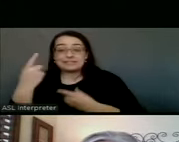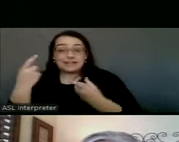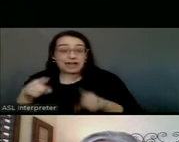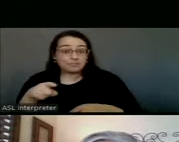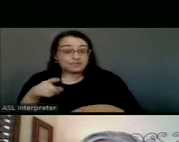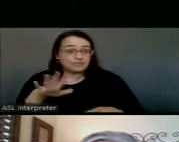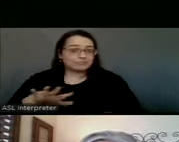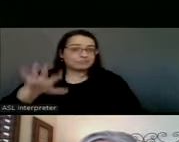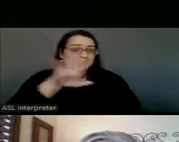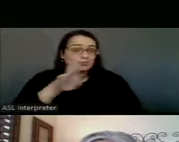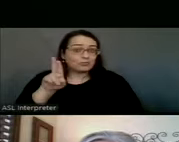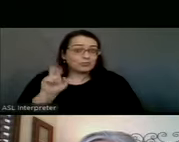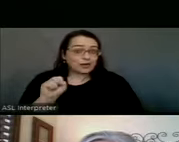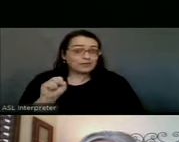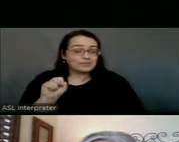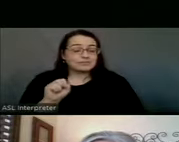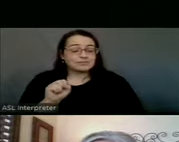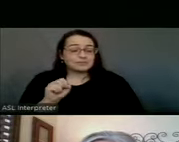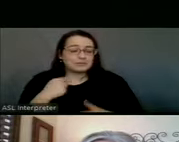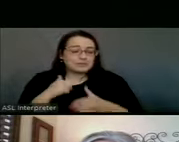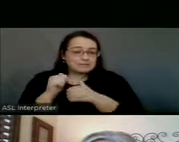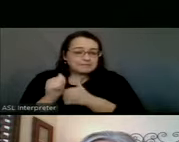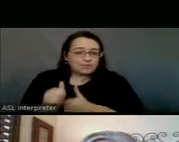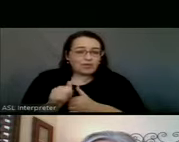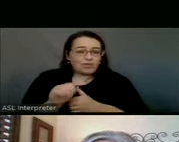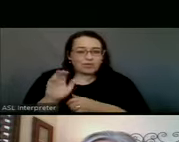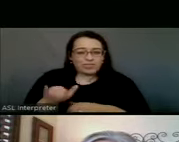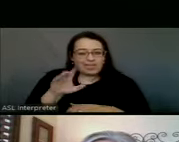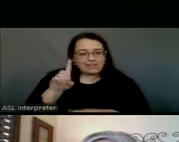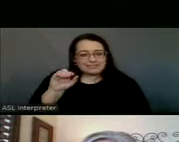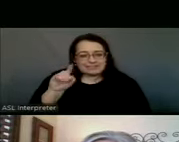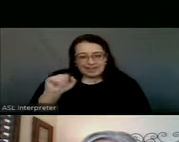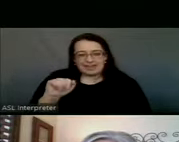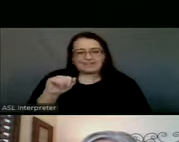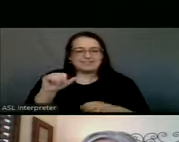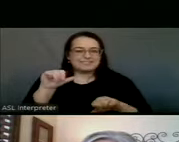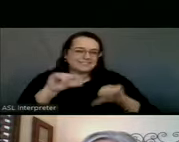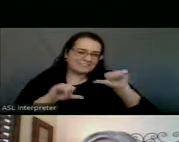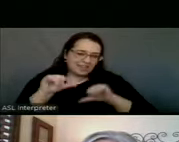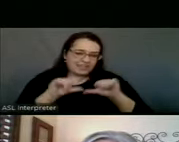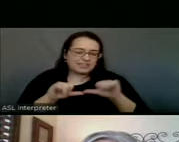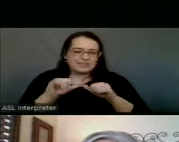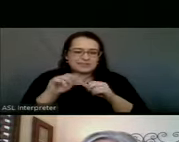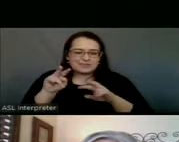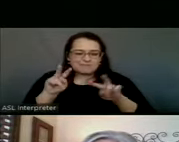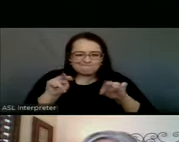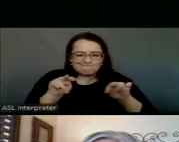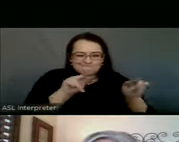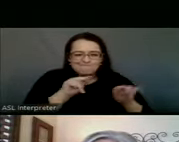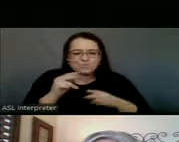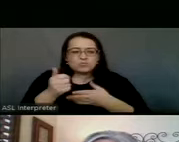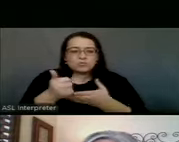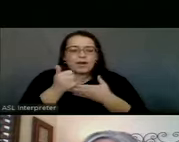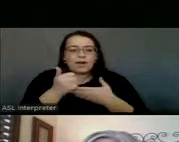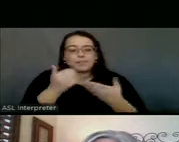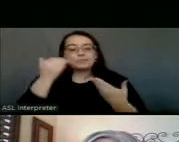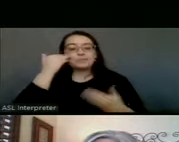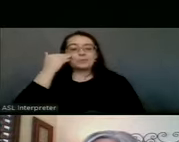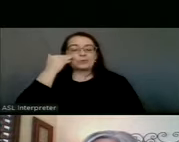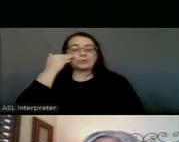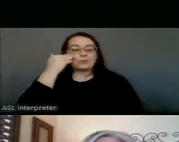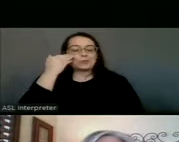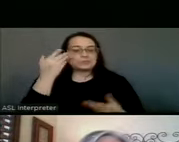the country. Um, and so really trying to follow all of that science and then, um, to know kind of